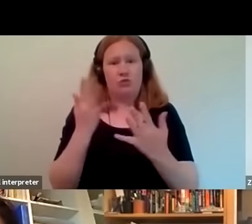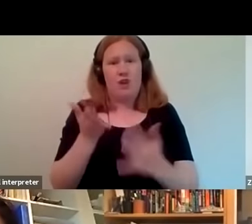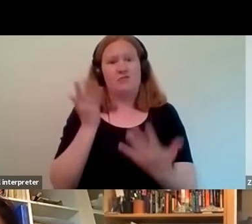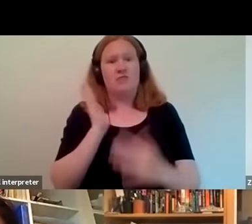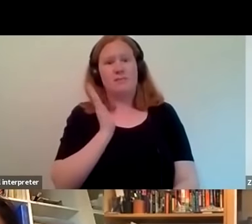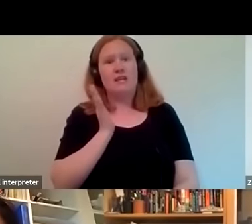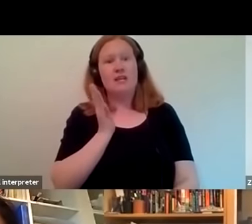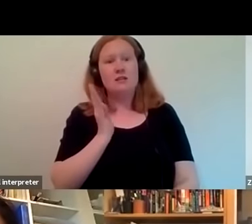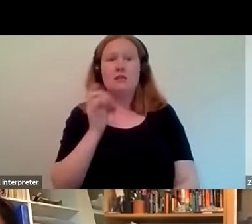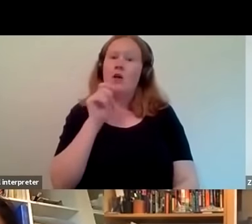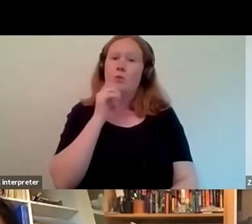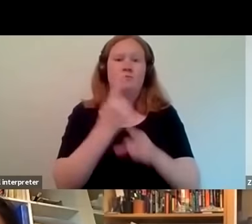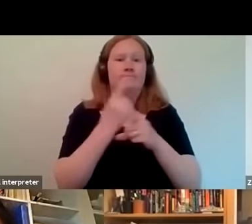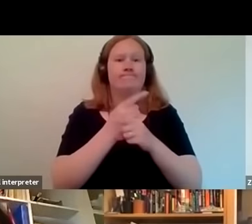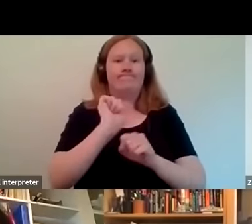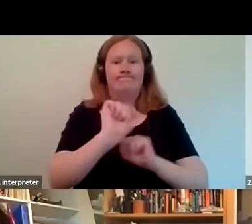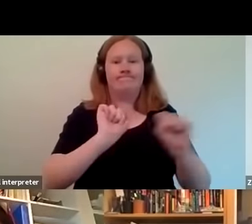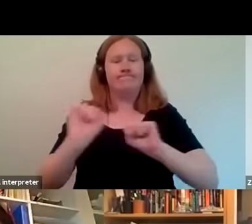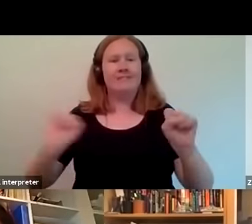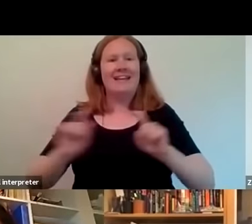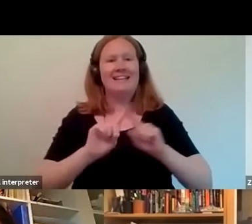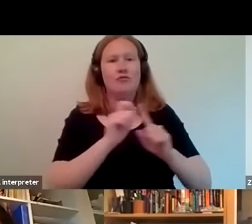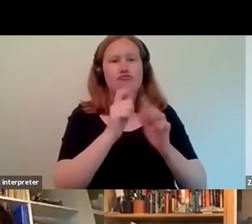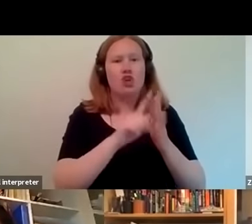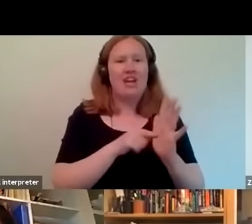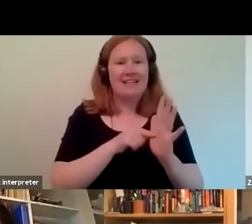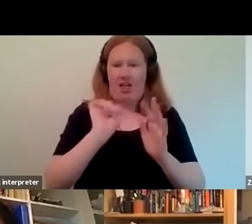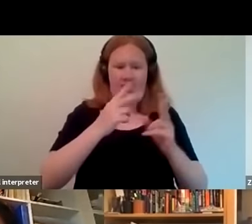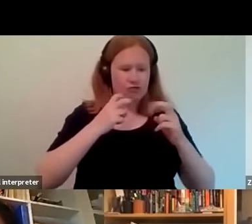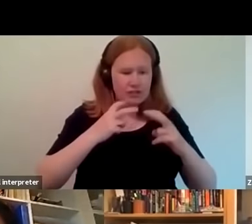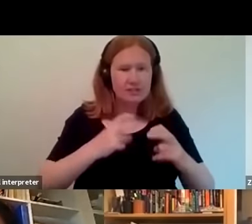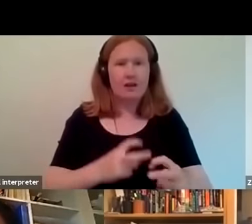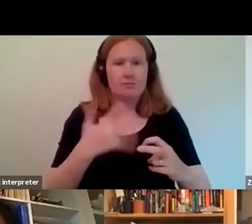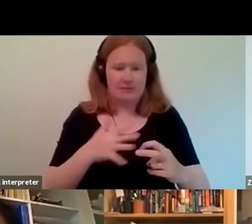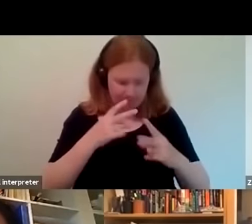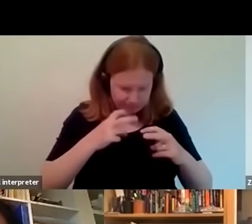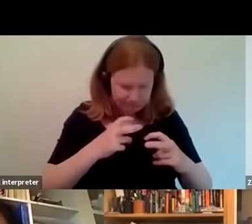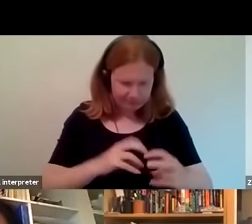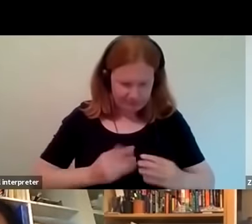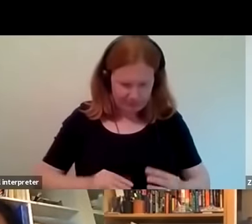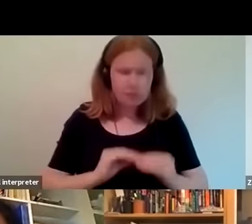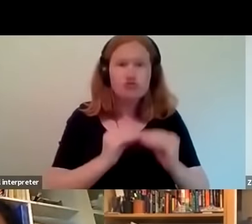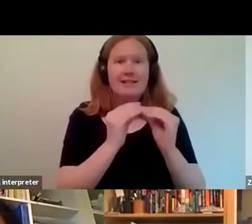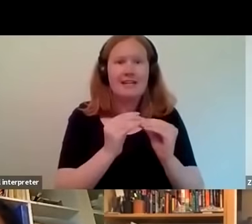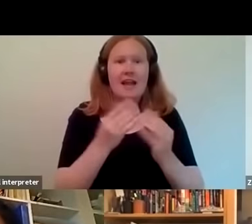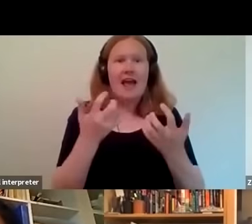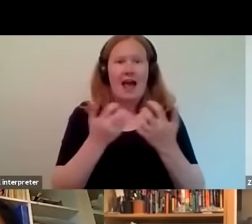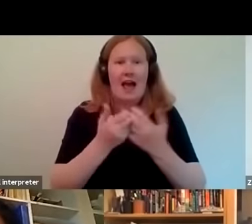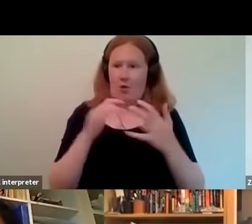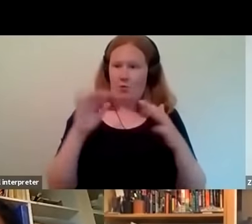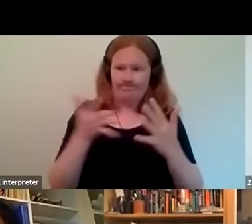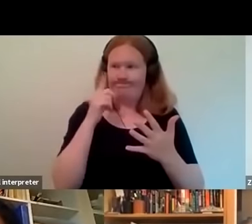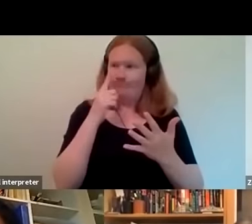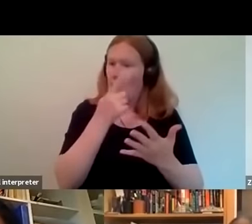the different projects that they have embarked on and the research that they have created to document this truly